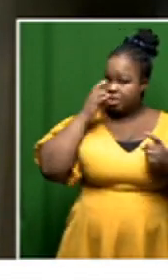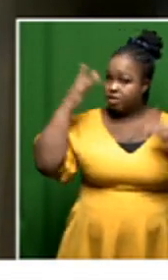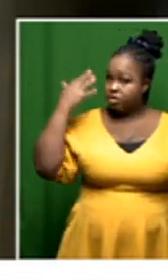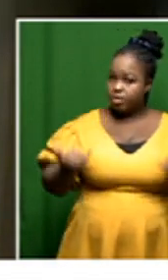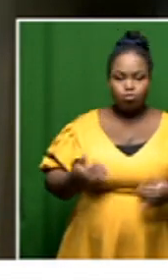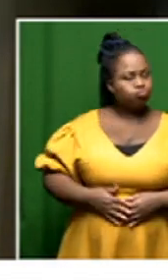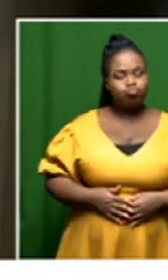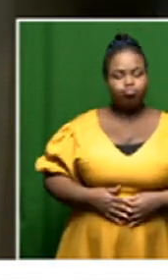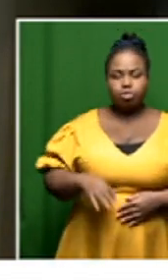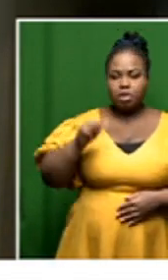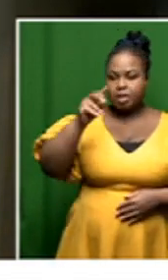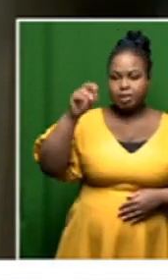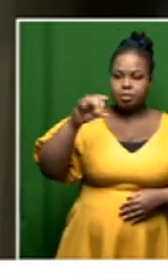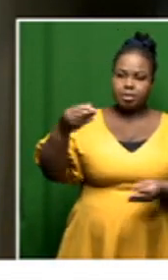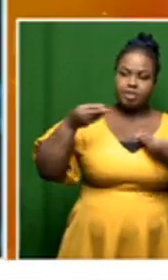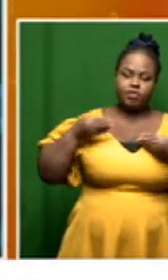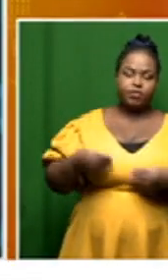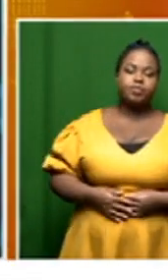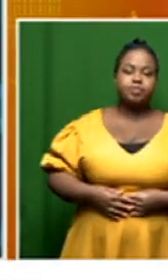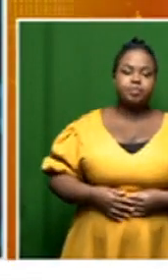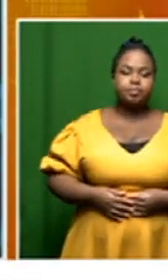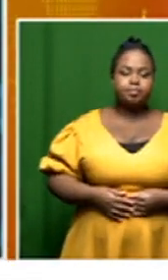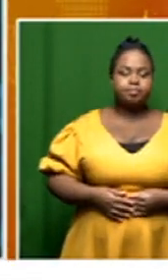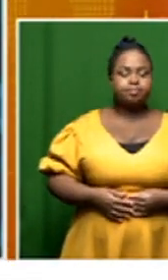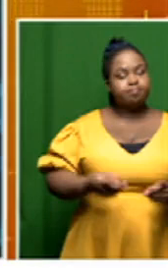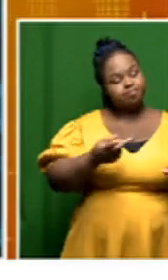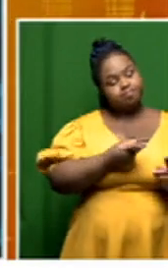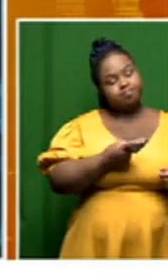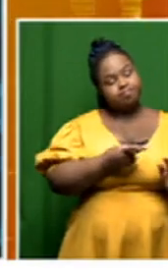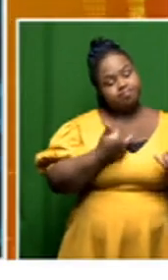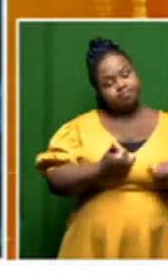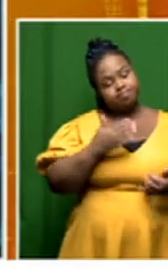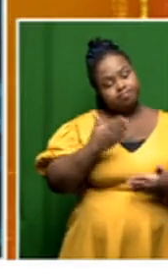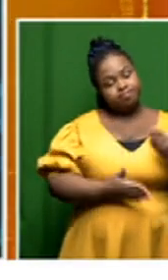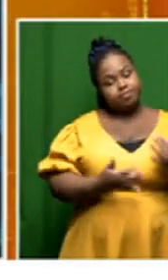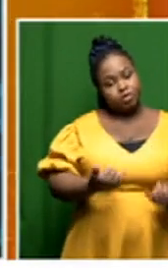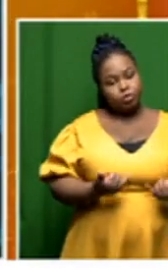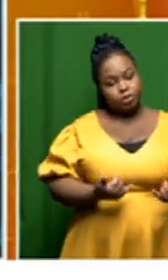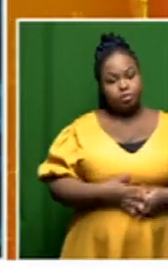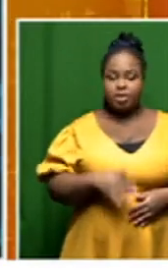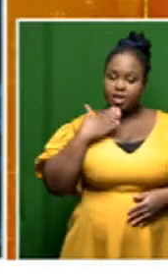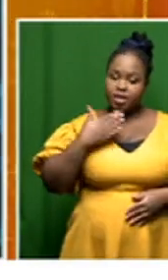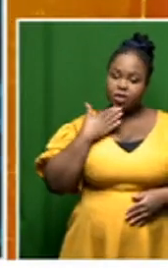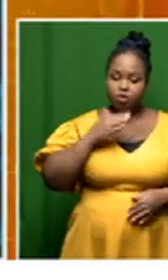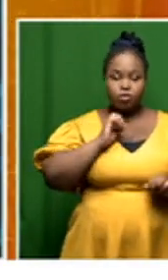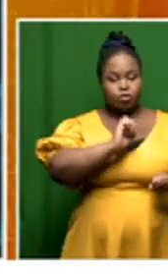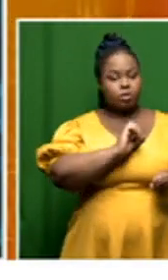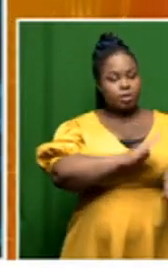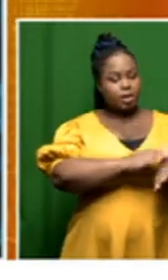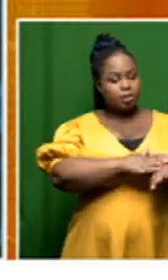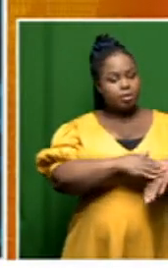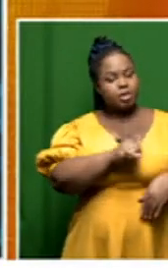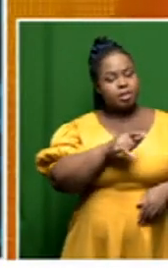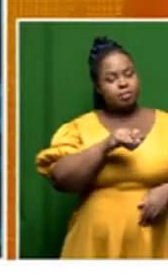up until the anc gives us that well gentlemen we'll have to leave it there for today but thank you so much for your time imam harun